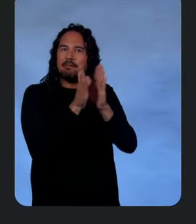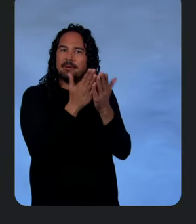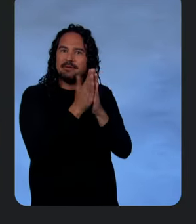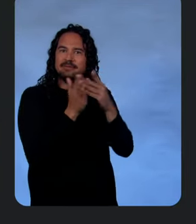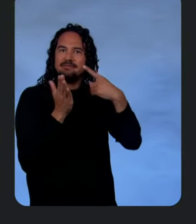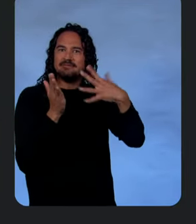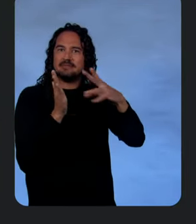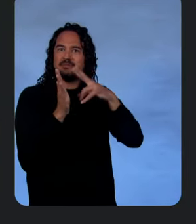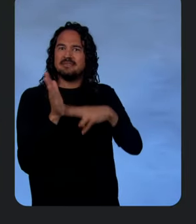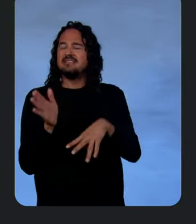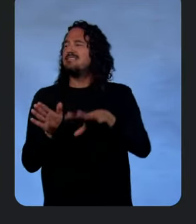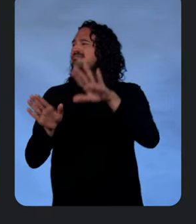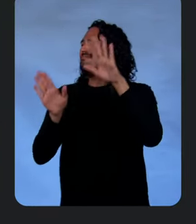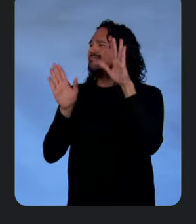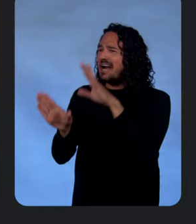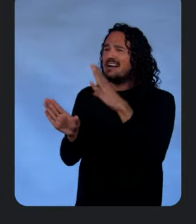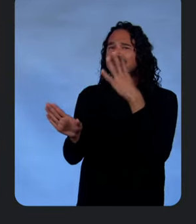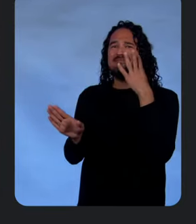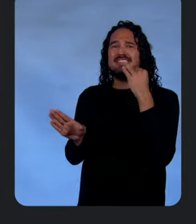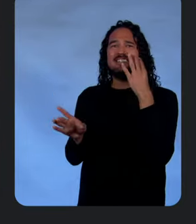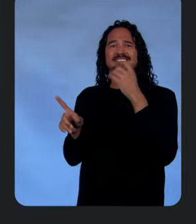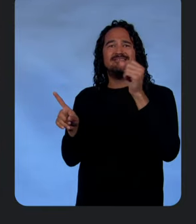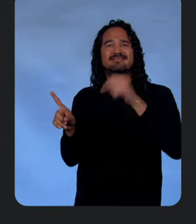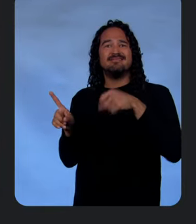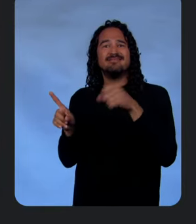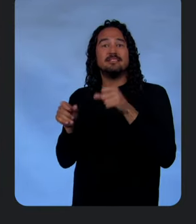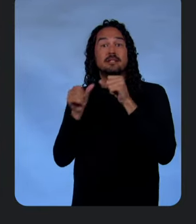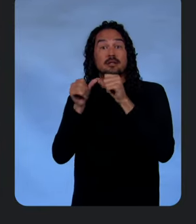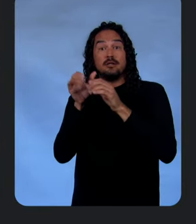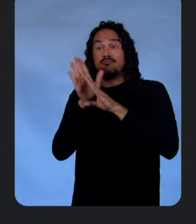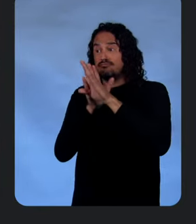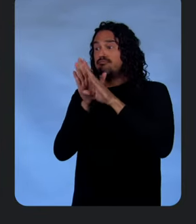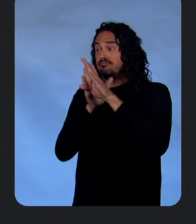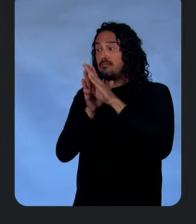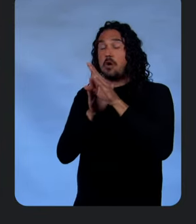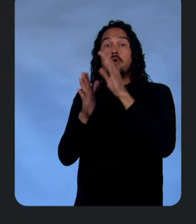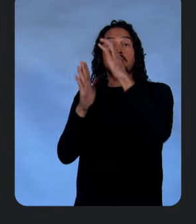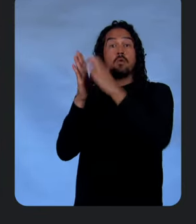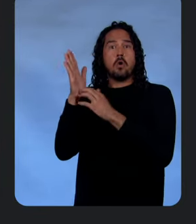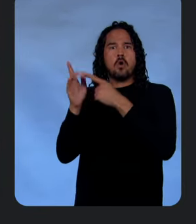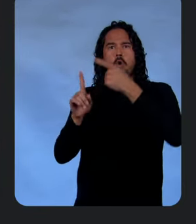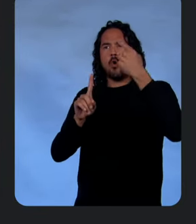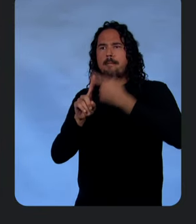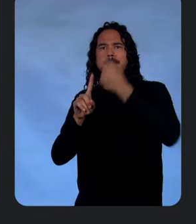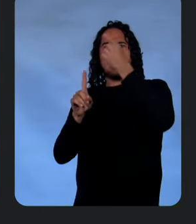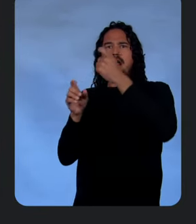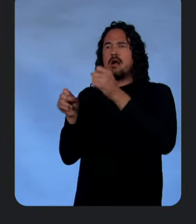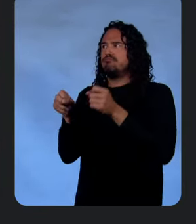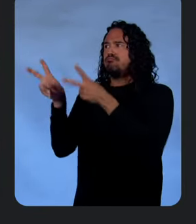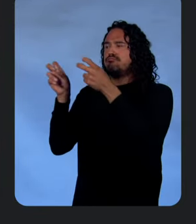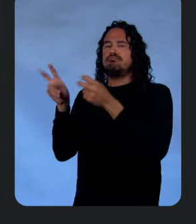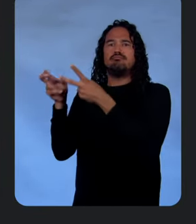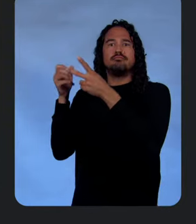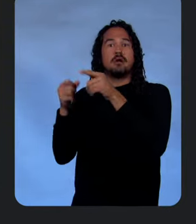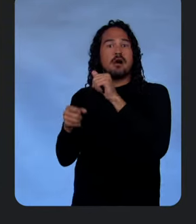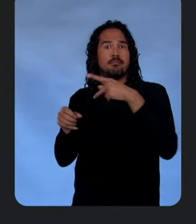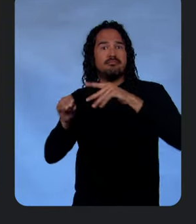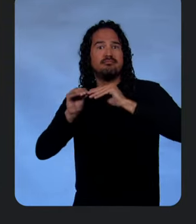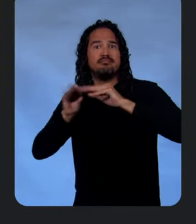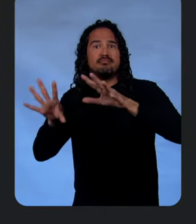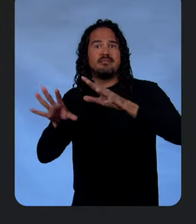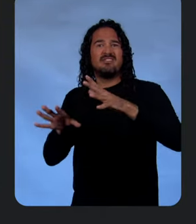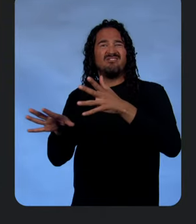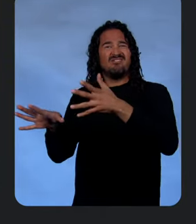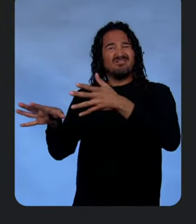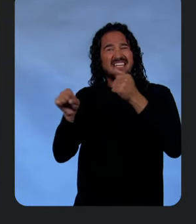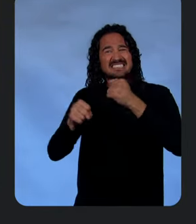continue to improve it, our code is automatically built and published as a Vercel app. Incredibly fast, secure, and available around the